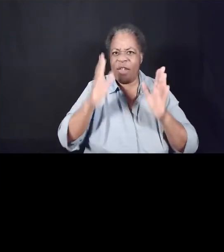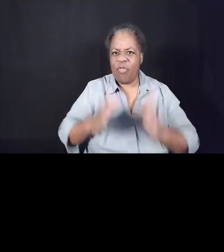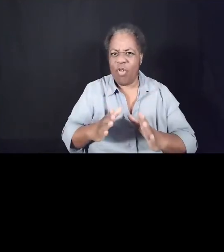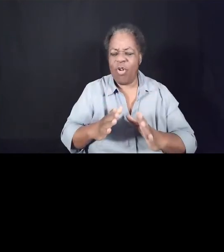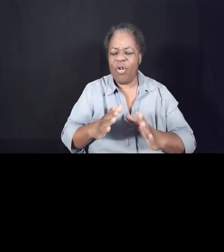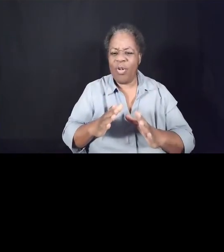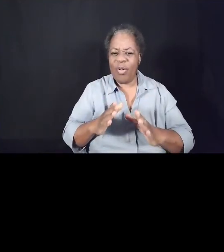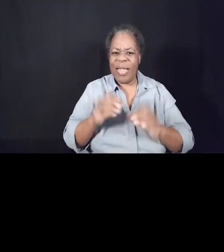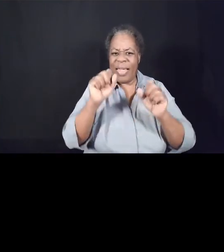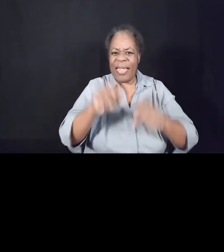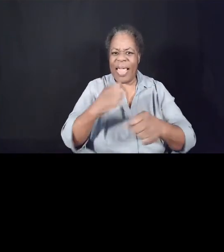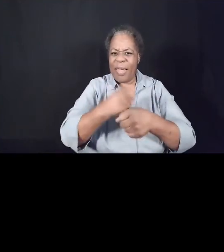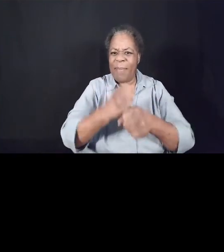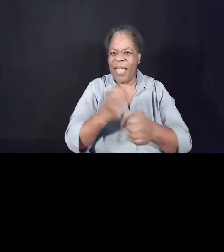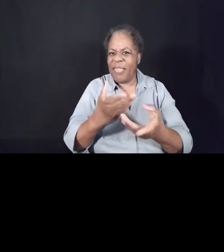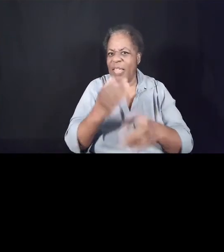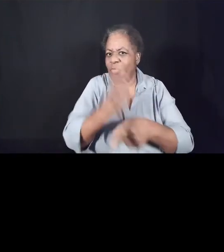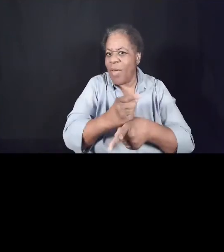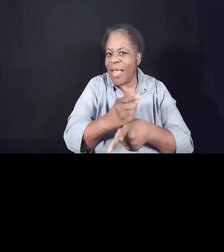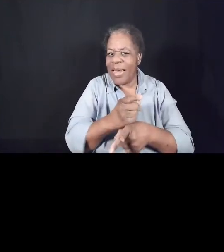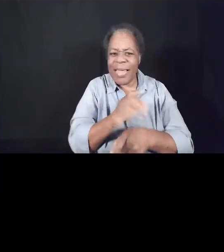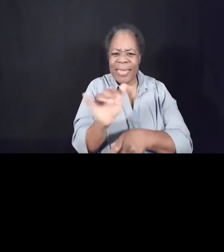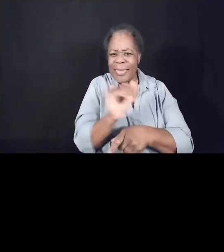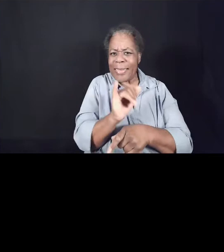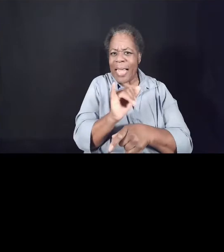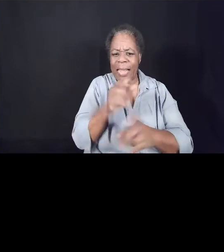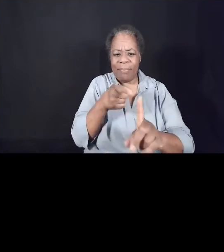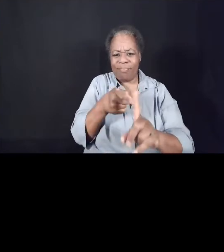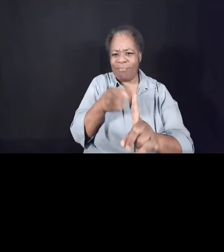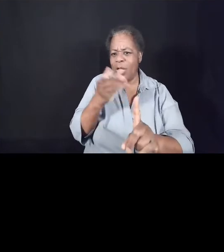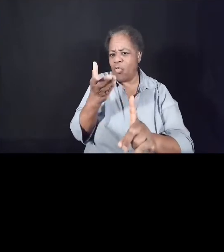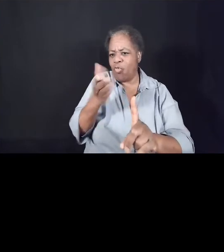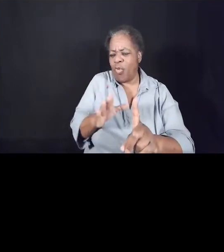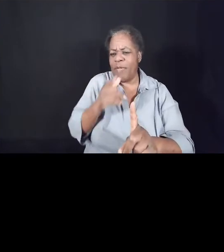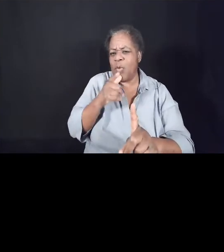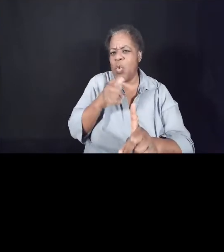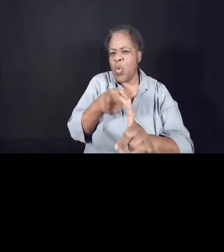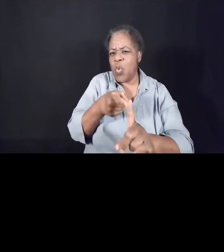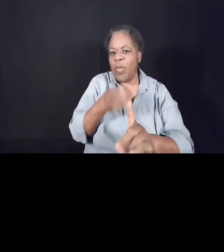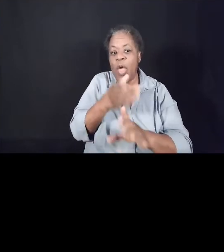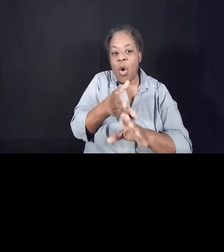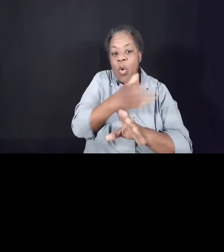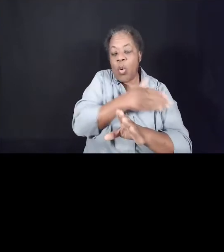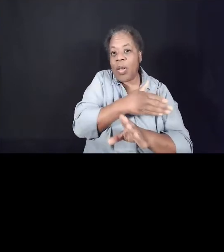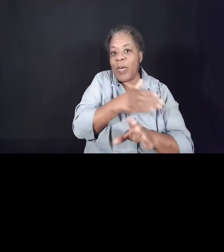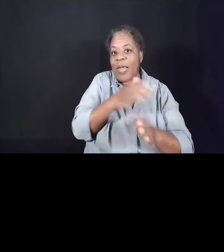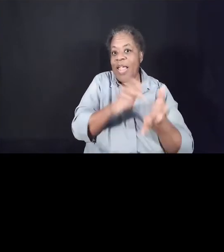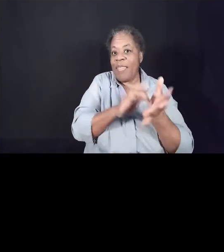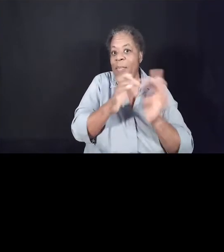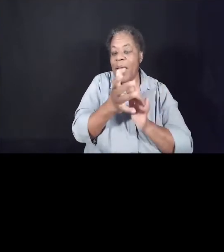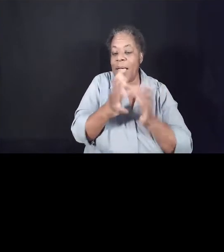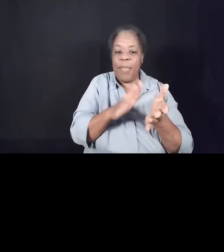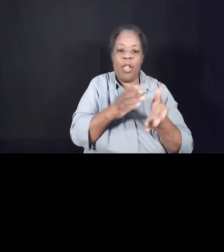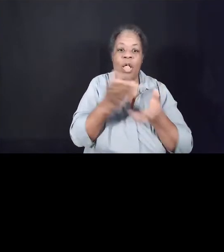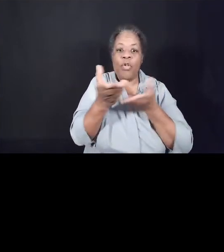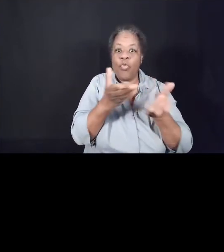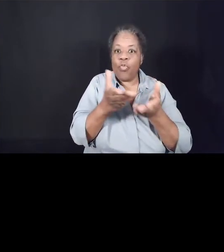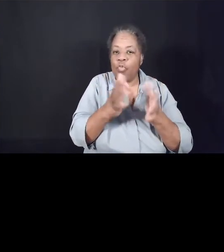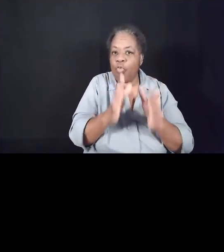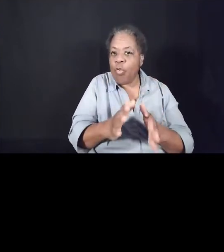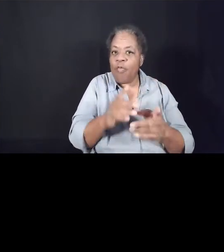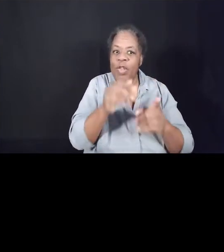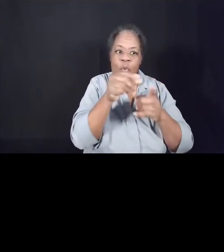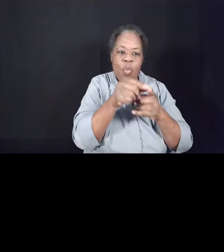Who is this servant? Well, earlier in the Bible, the servant word is used to describe national leaders like